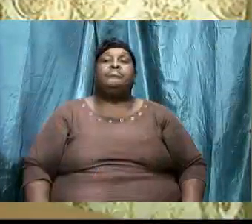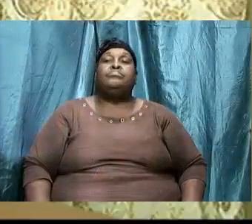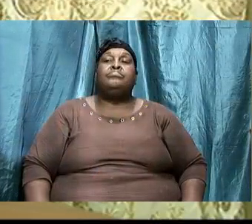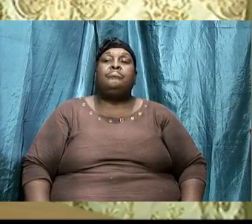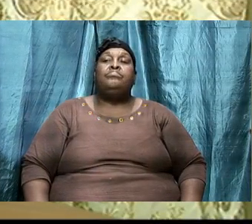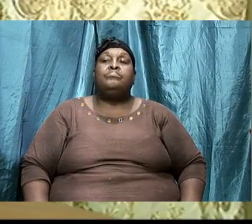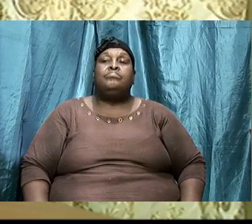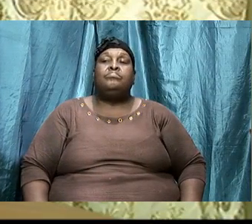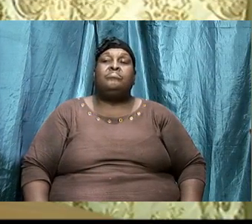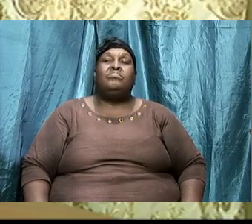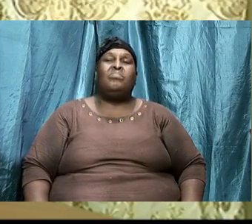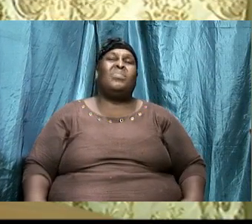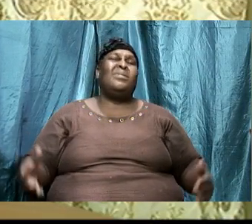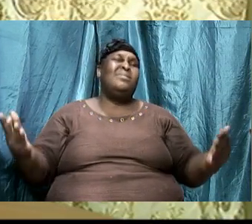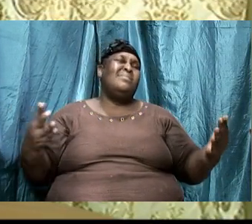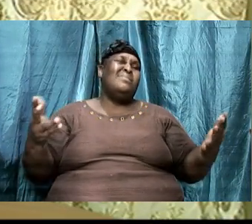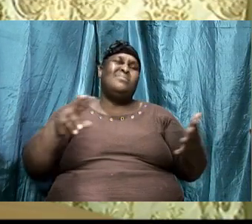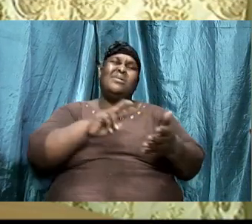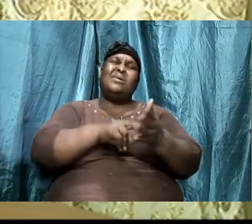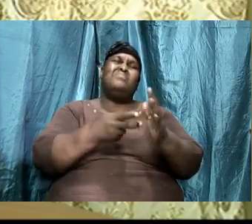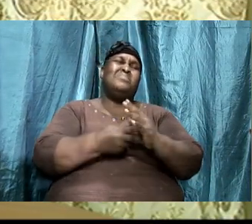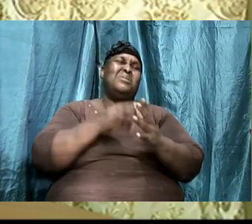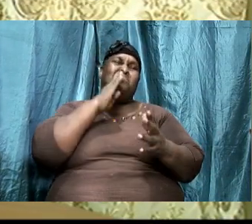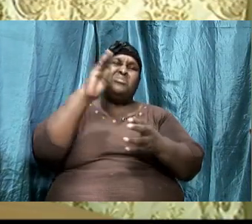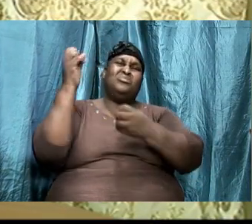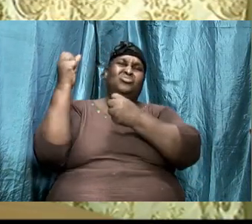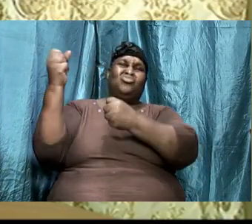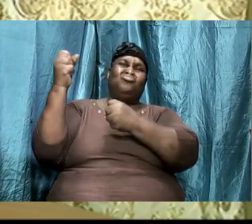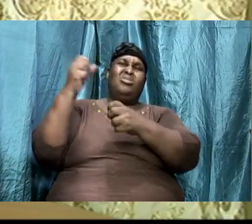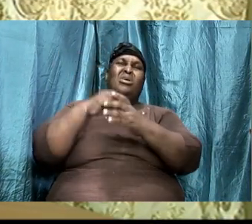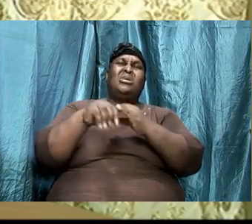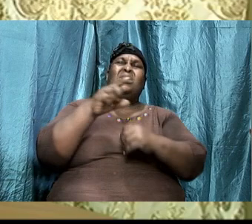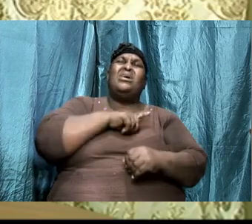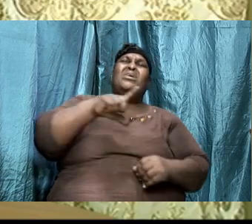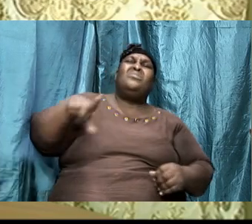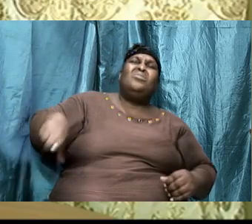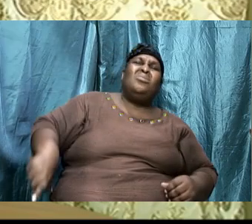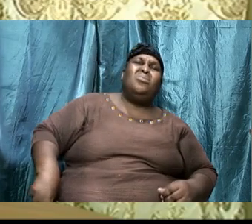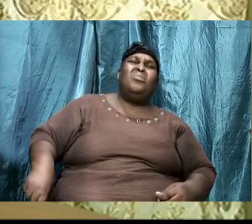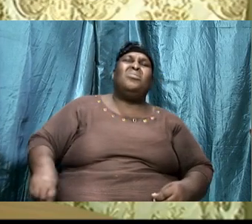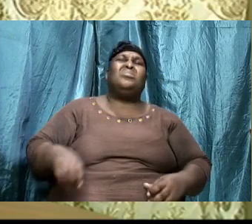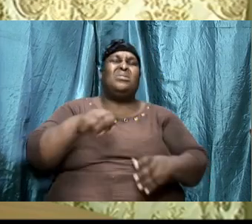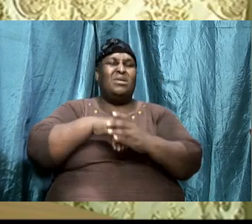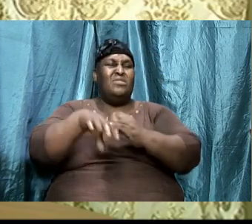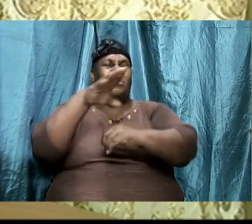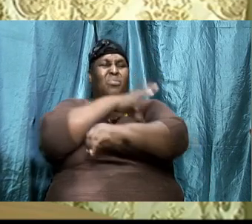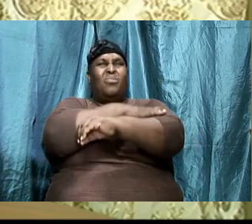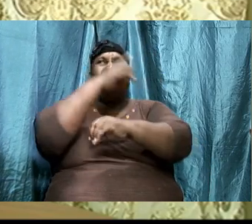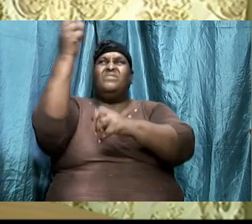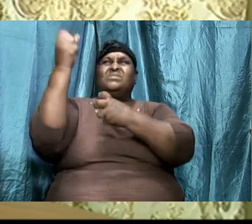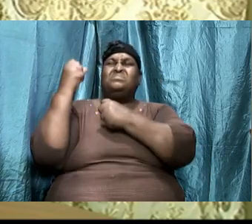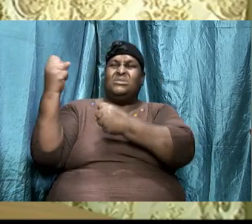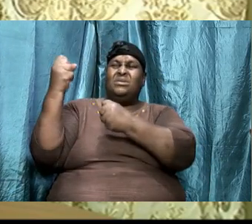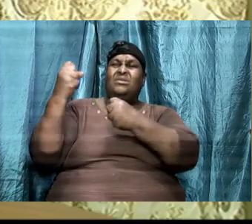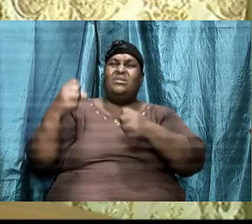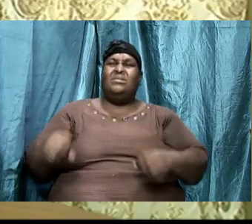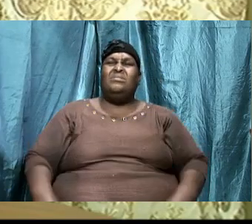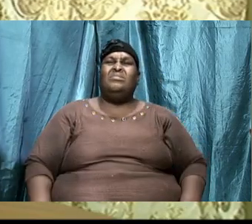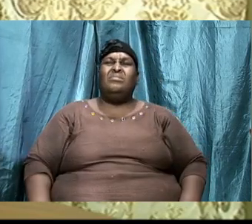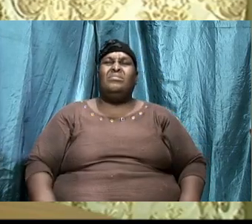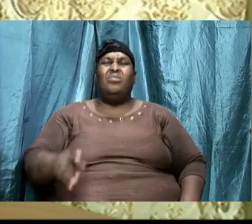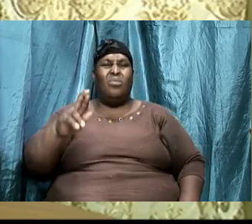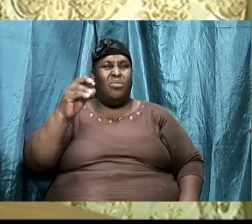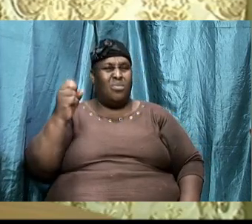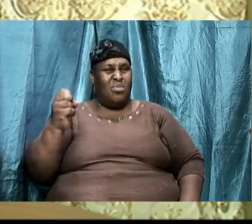So, what does it mean to be strong in the Lord or to be strengthened in the Lord and in the power of his might or